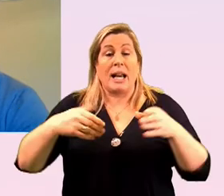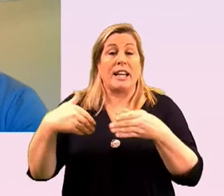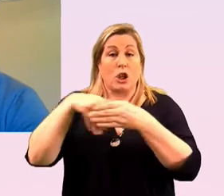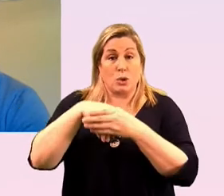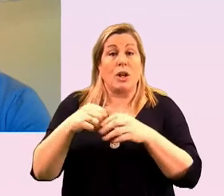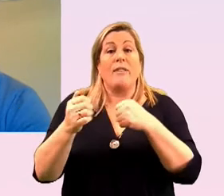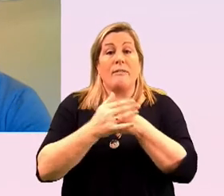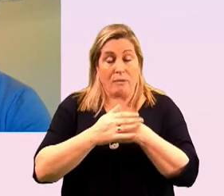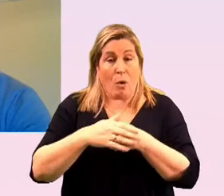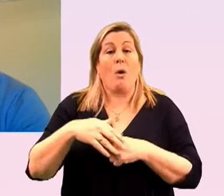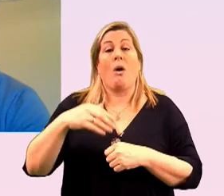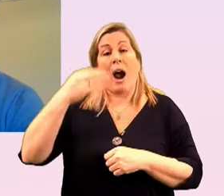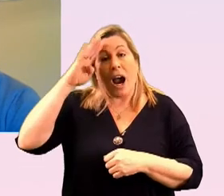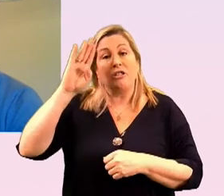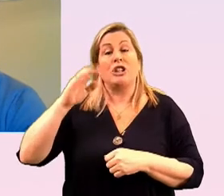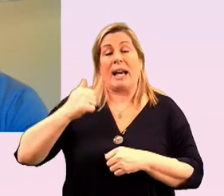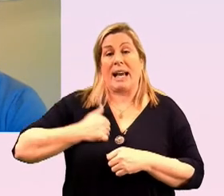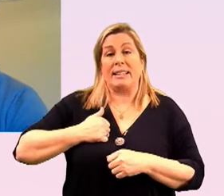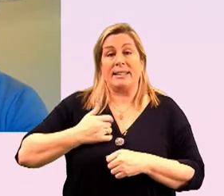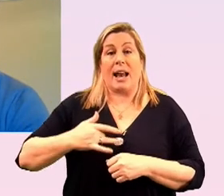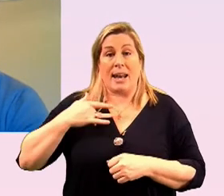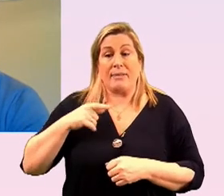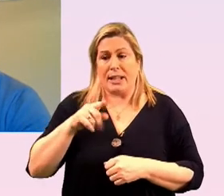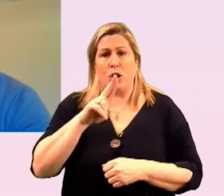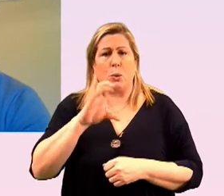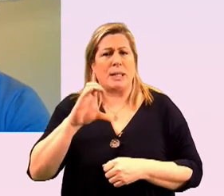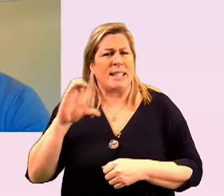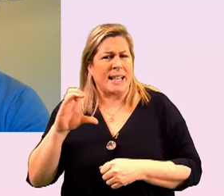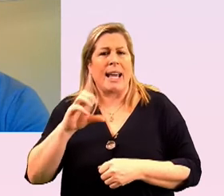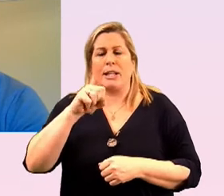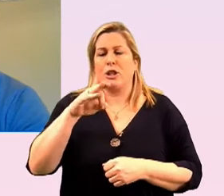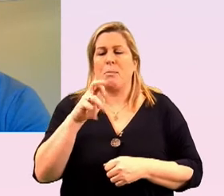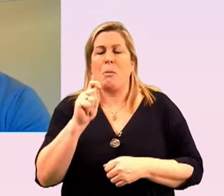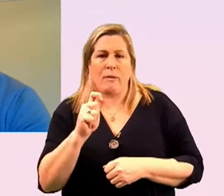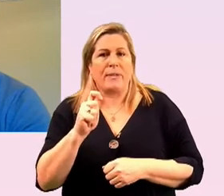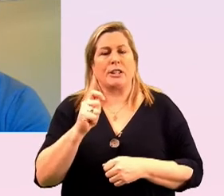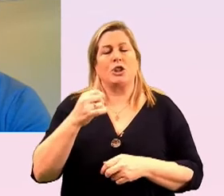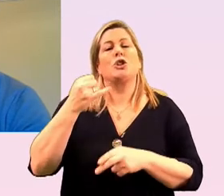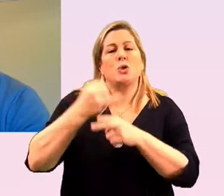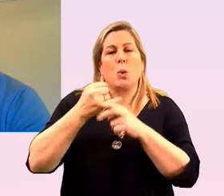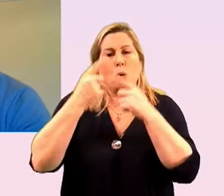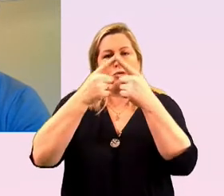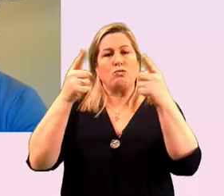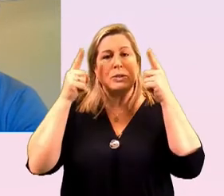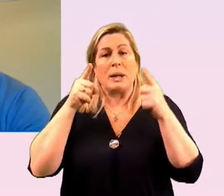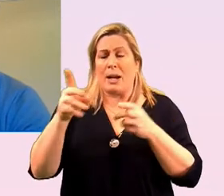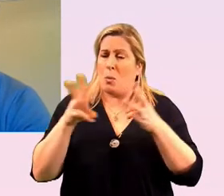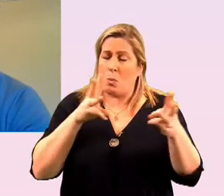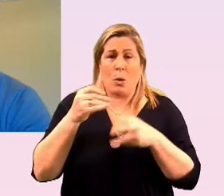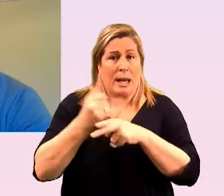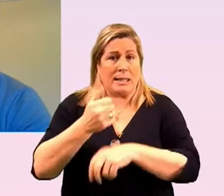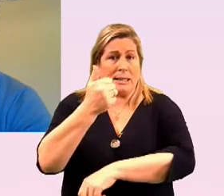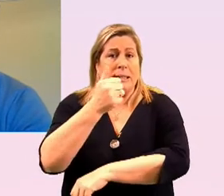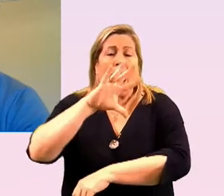and canada life and is a ucc and a smurfit school alumni he's worked across the globe in africa